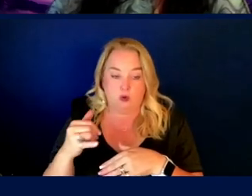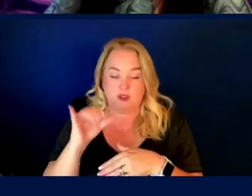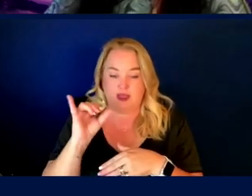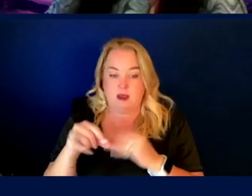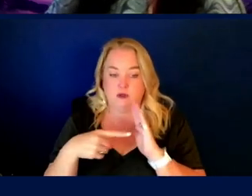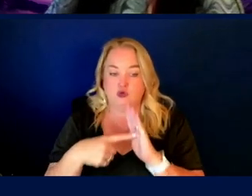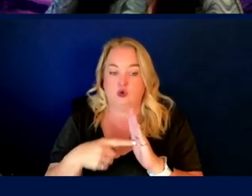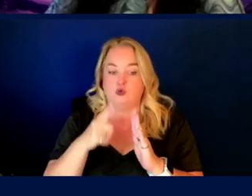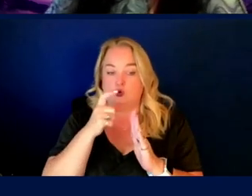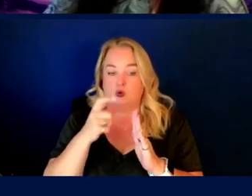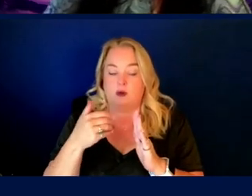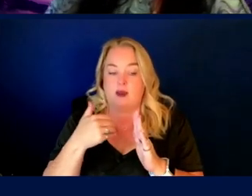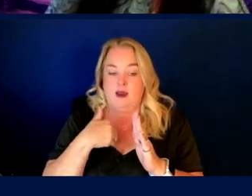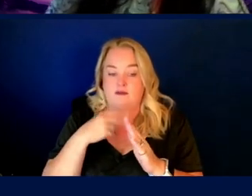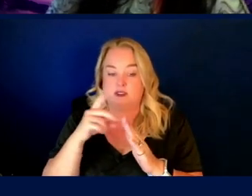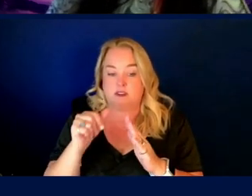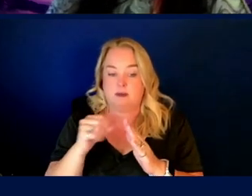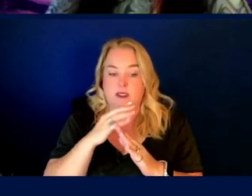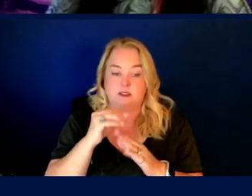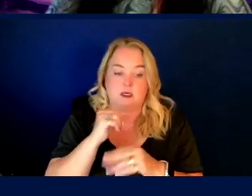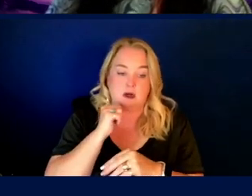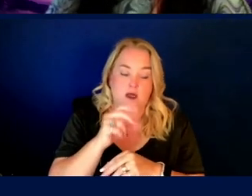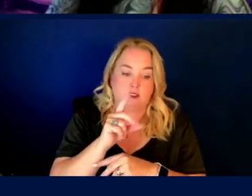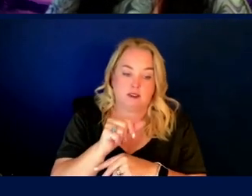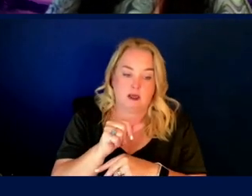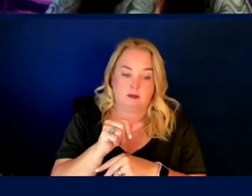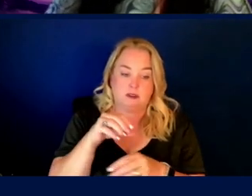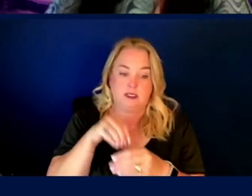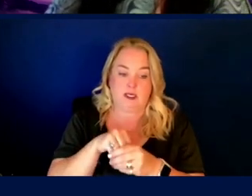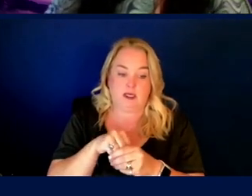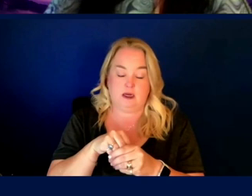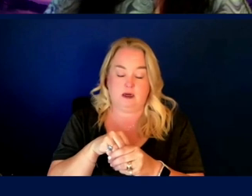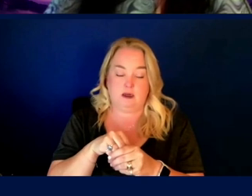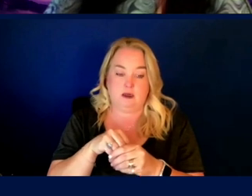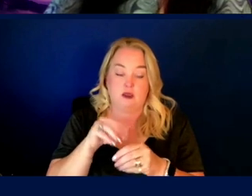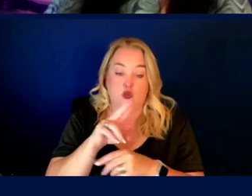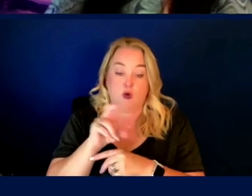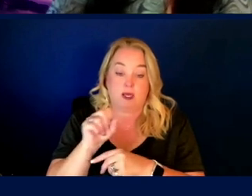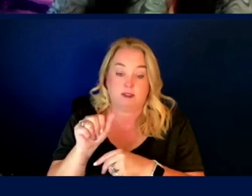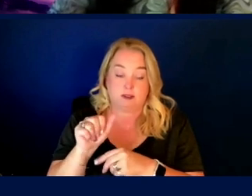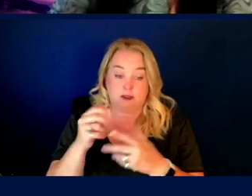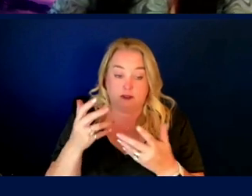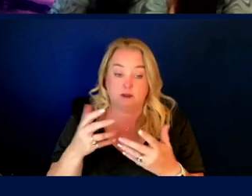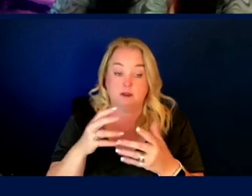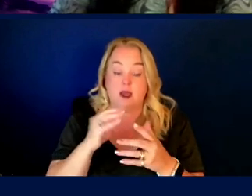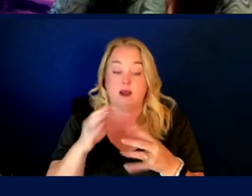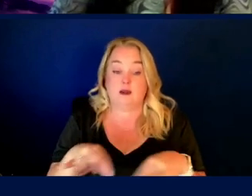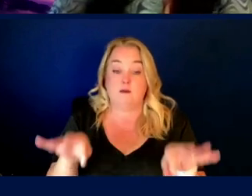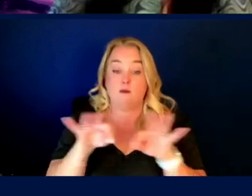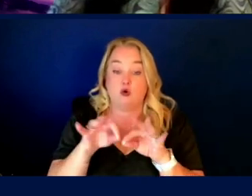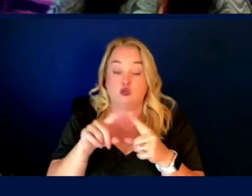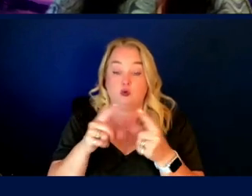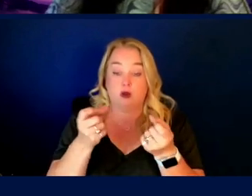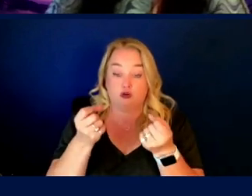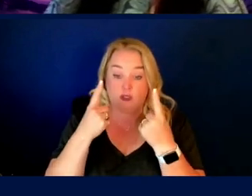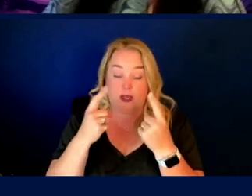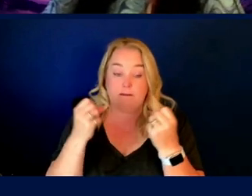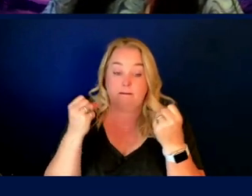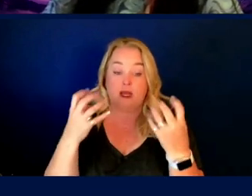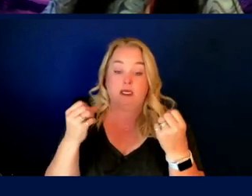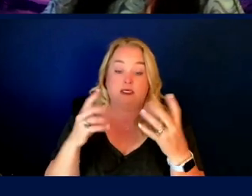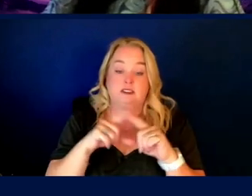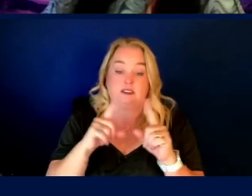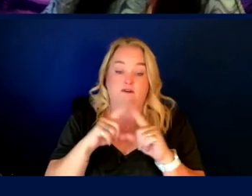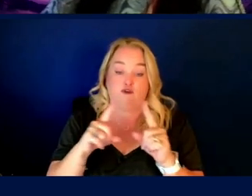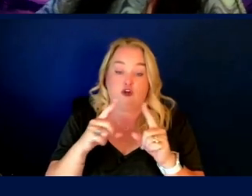folks with disabilities versus non-disabled folks in the U S. And while I'm on this slide, it's important to keep in mind that there are many barriers to identifying